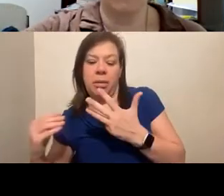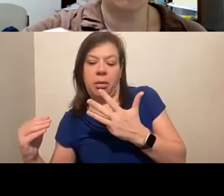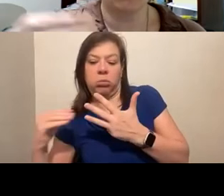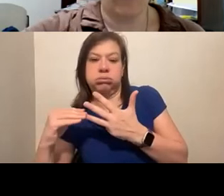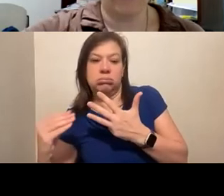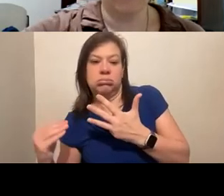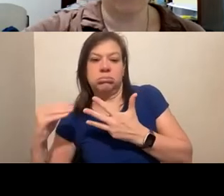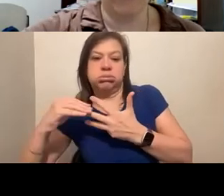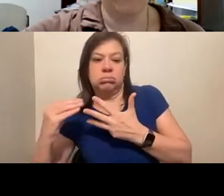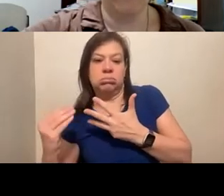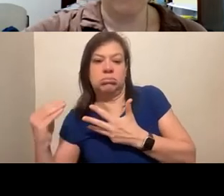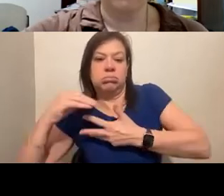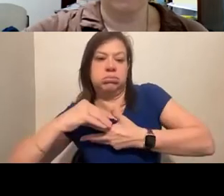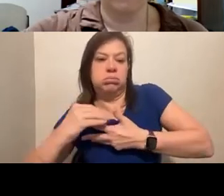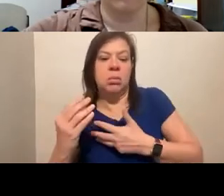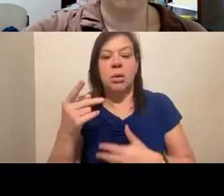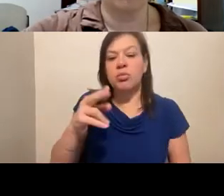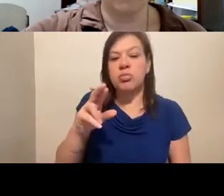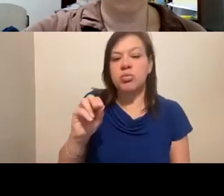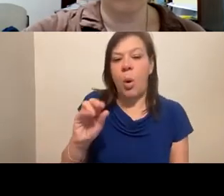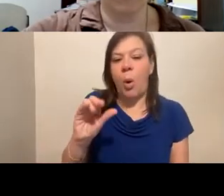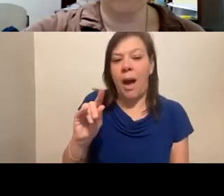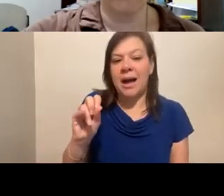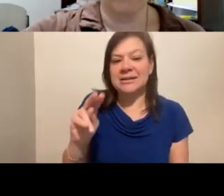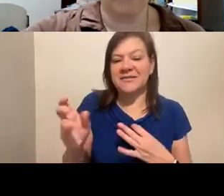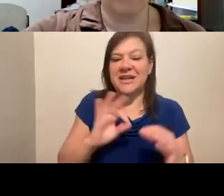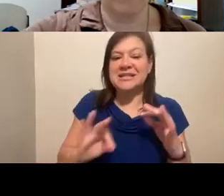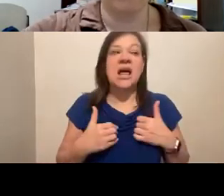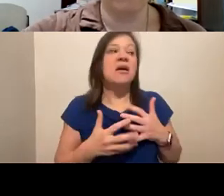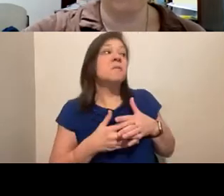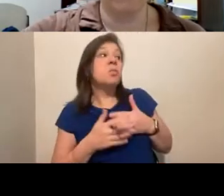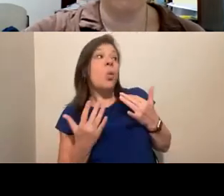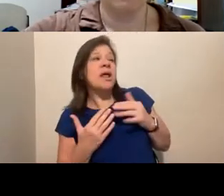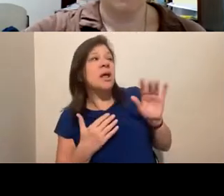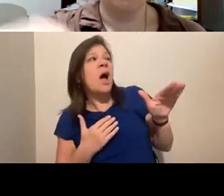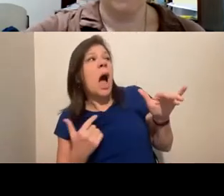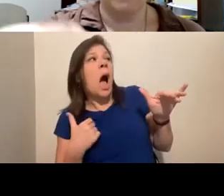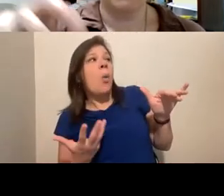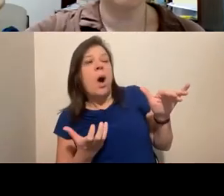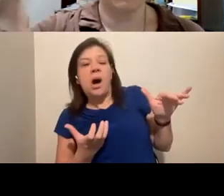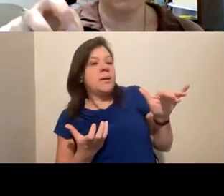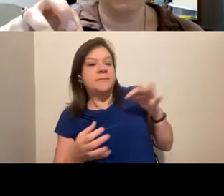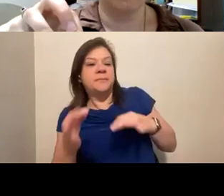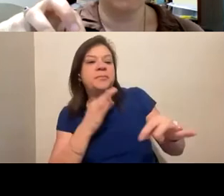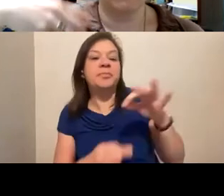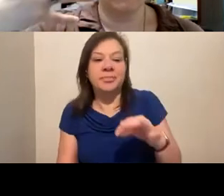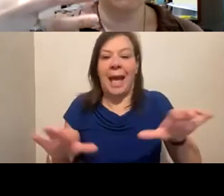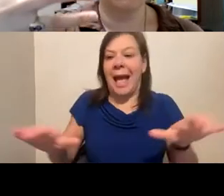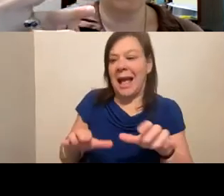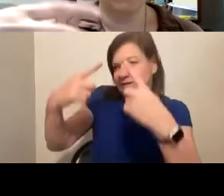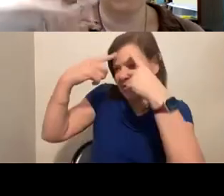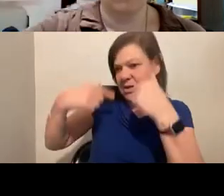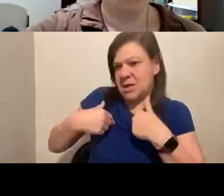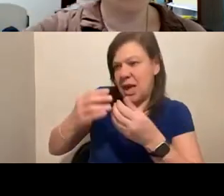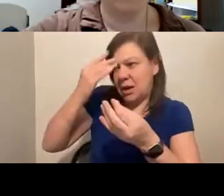saying earlier, that proactive piece, that not just waiting for someone to say, hey, I need this, but actively thinking about and